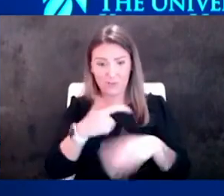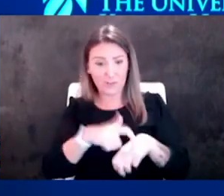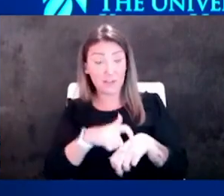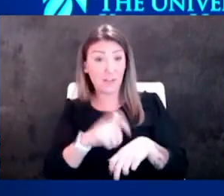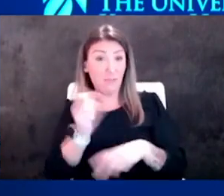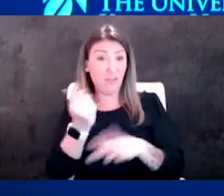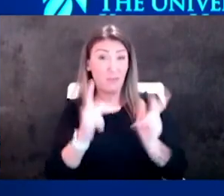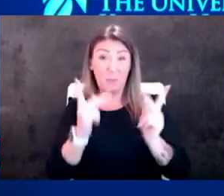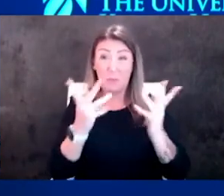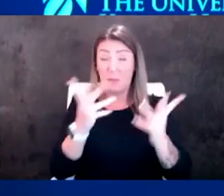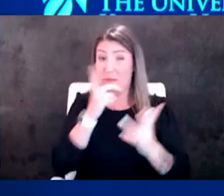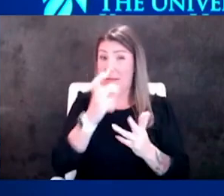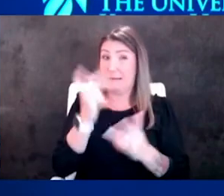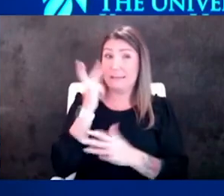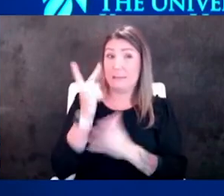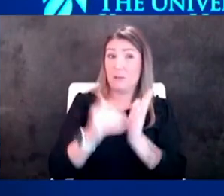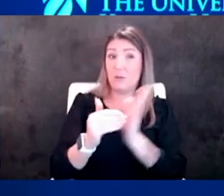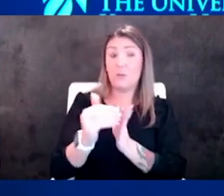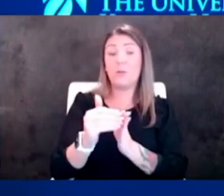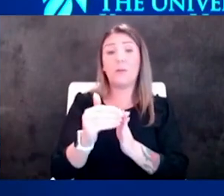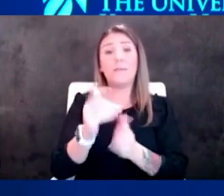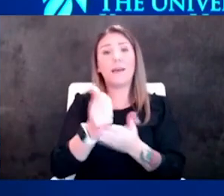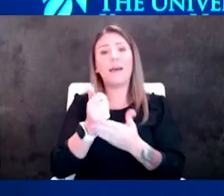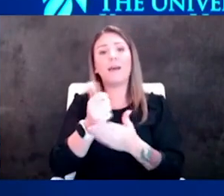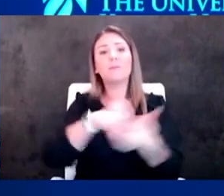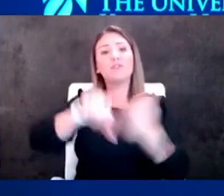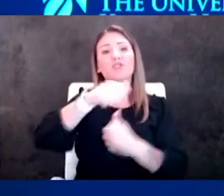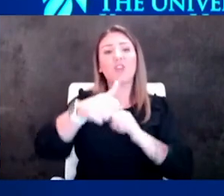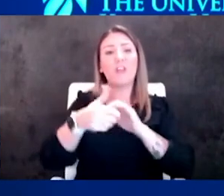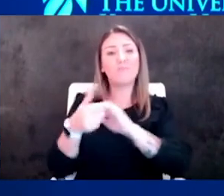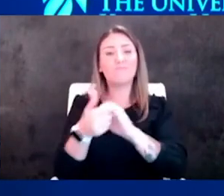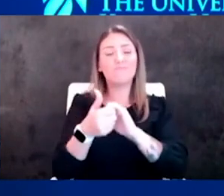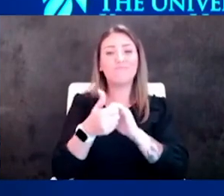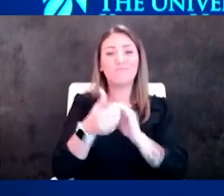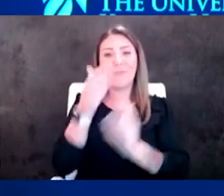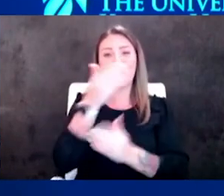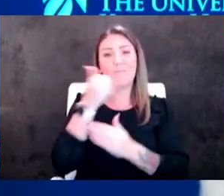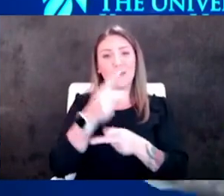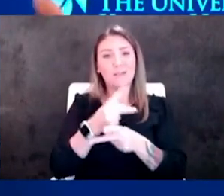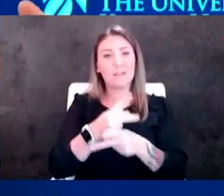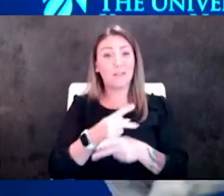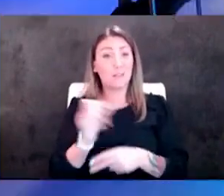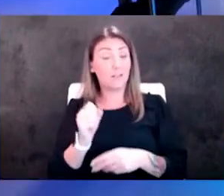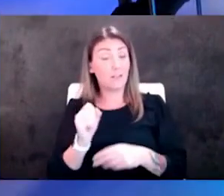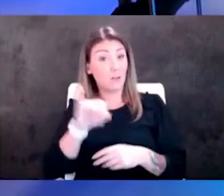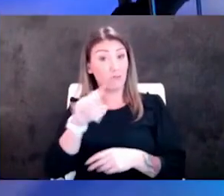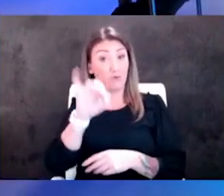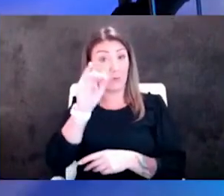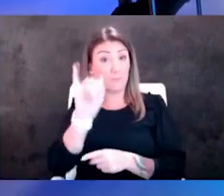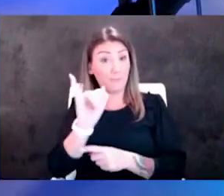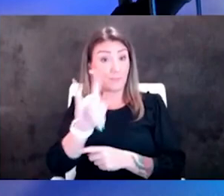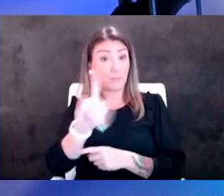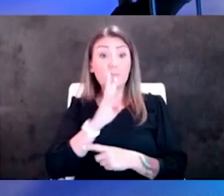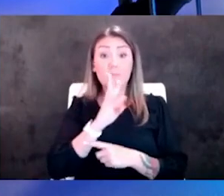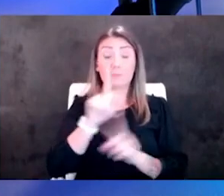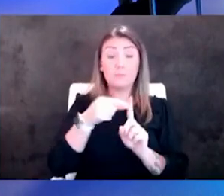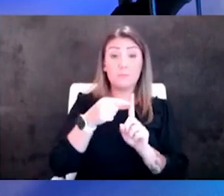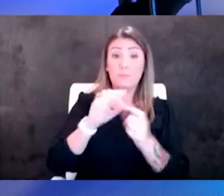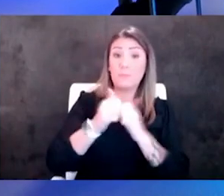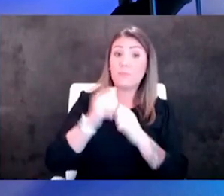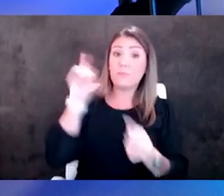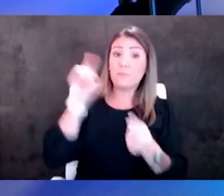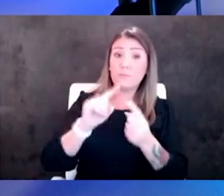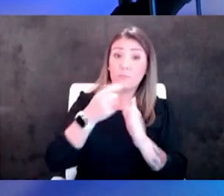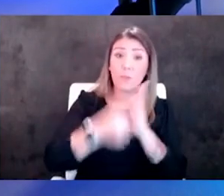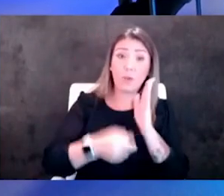much that way we can help work with each other to get deliver the best care yeah absolutely so jody has you've talked about how this has reduced the cost of care